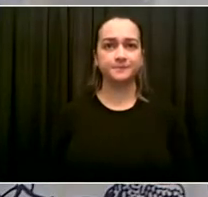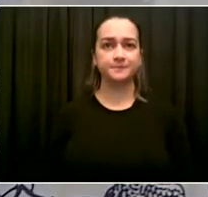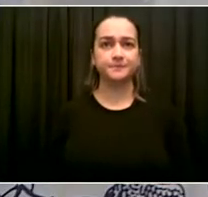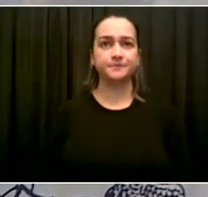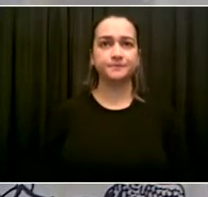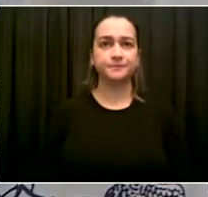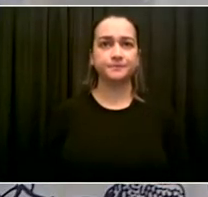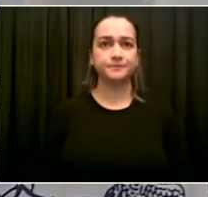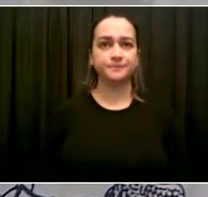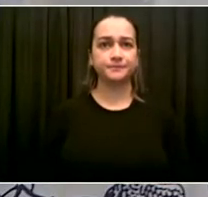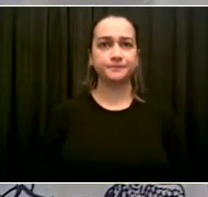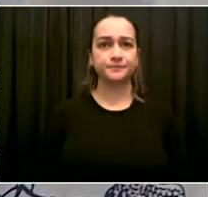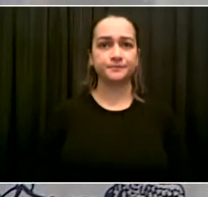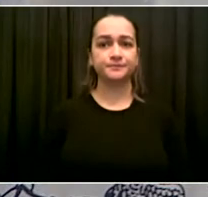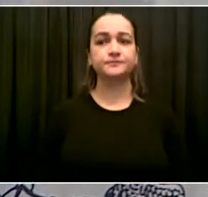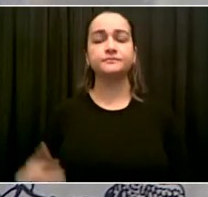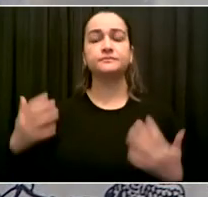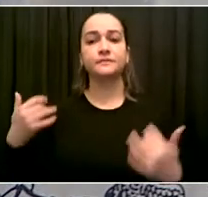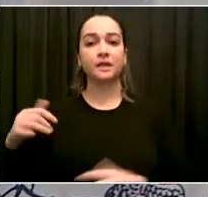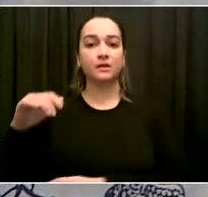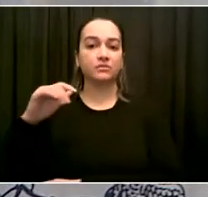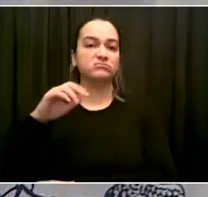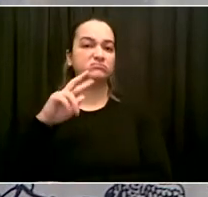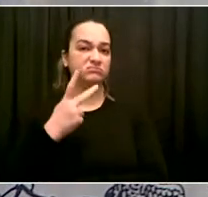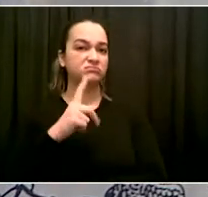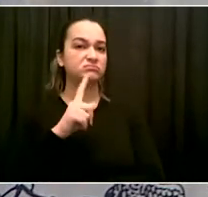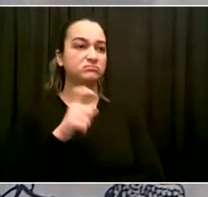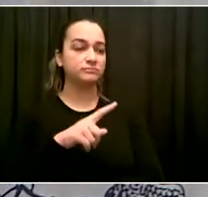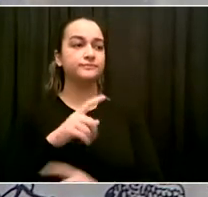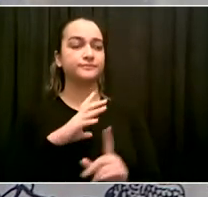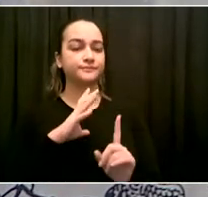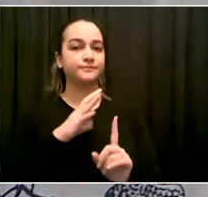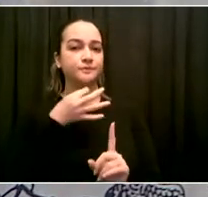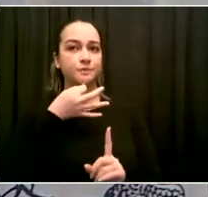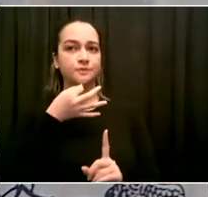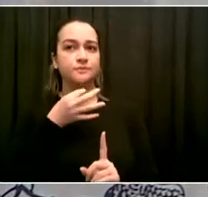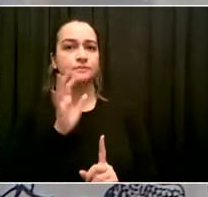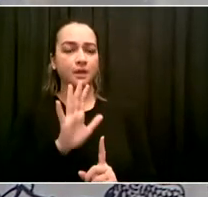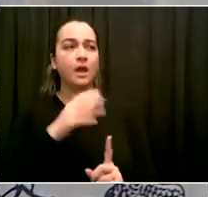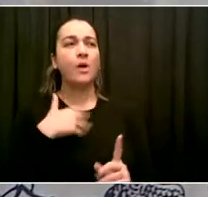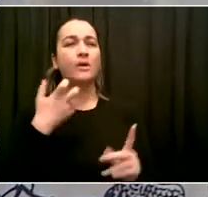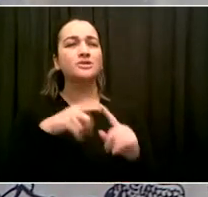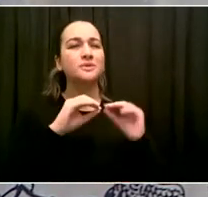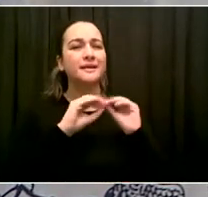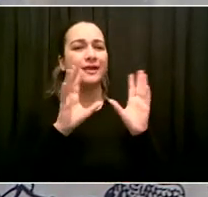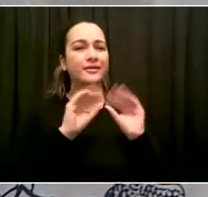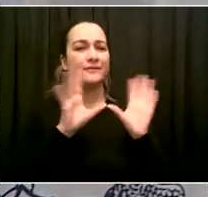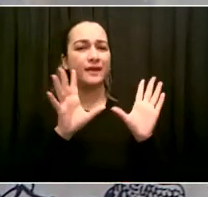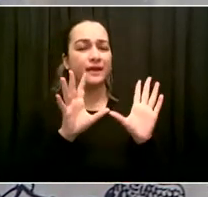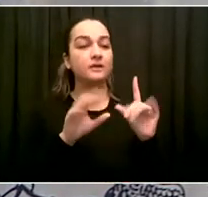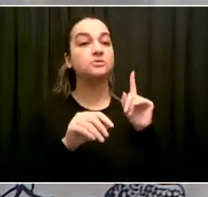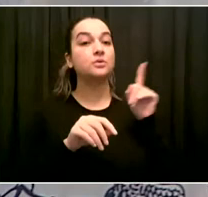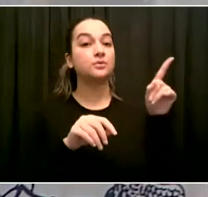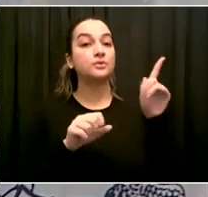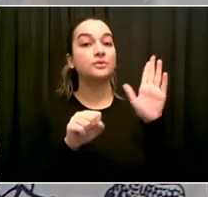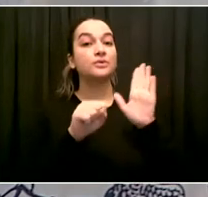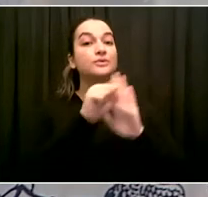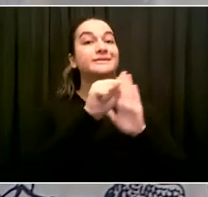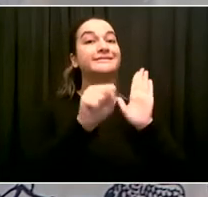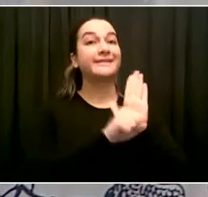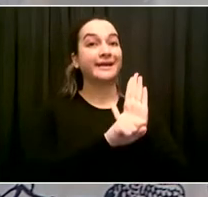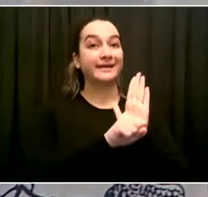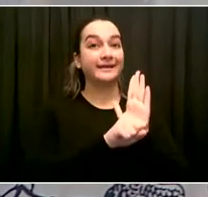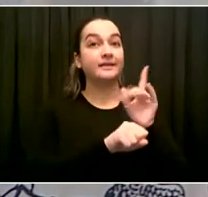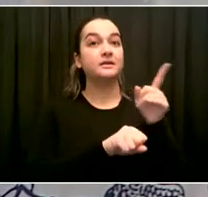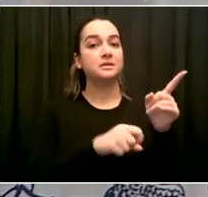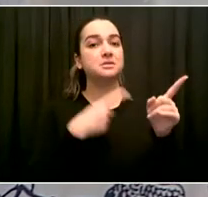But to be clear, Mayor, and to the medical professionals, isn't what the state is saying is that these sites can open next